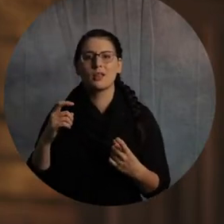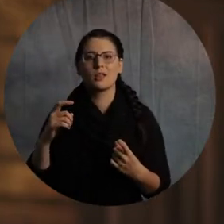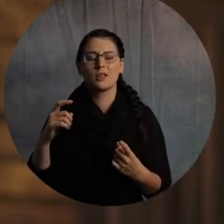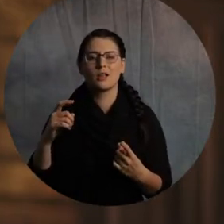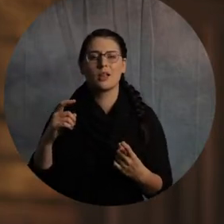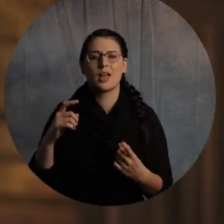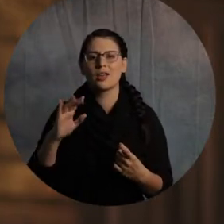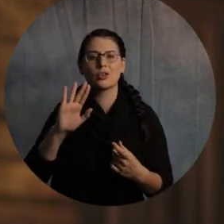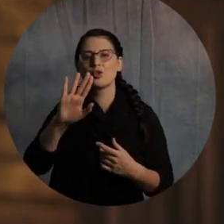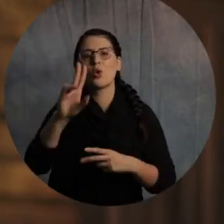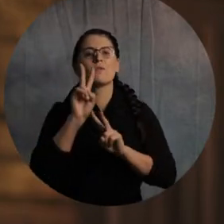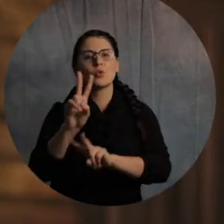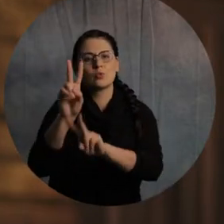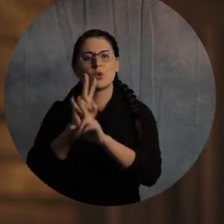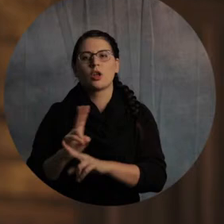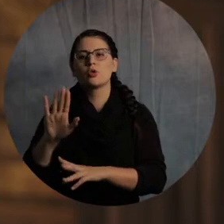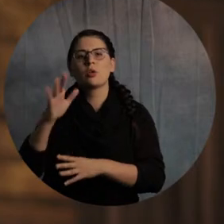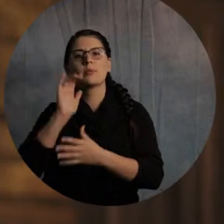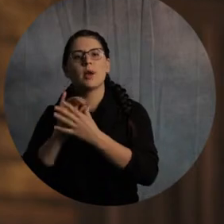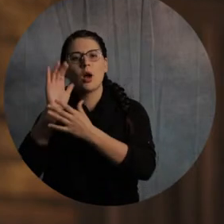over what you missed on.